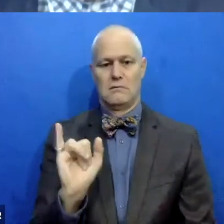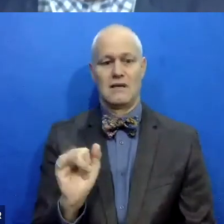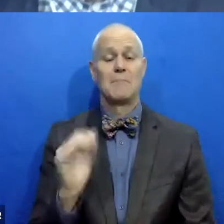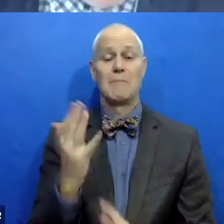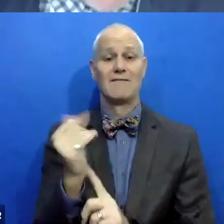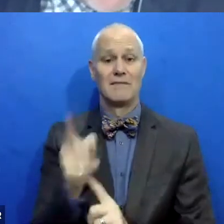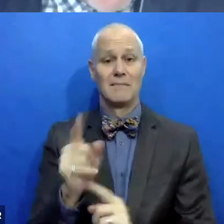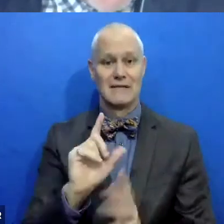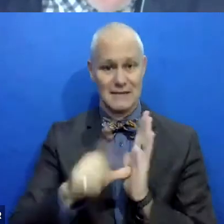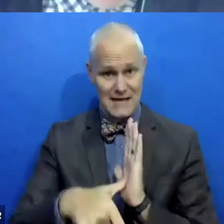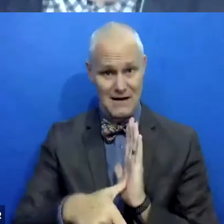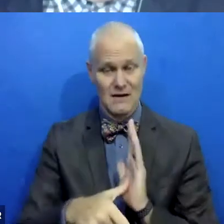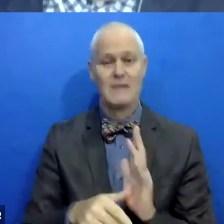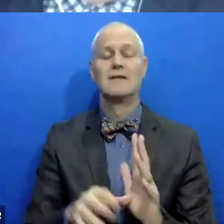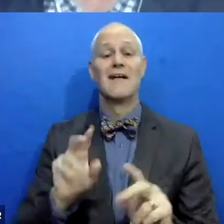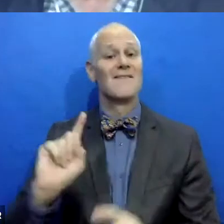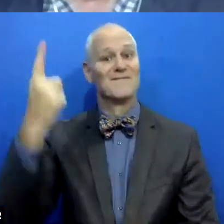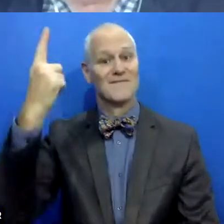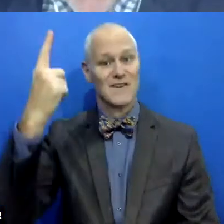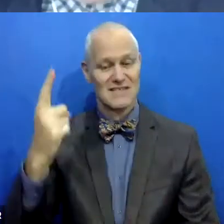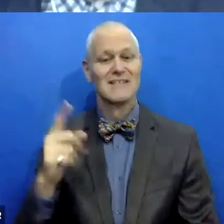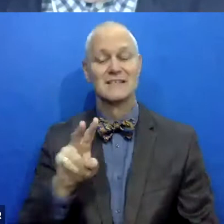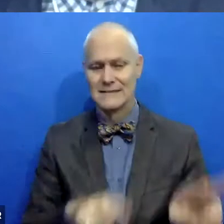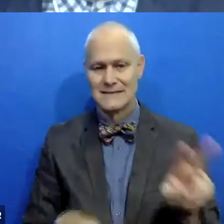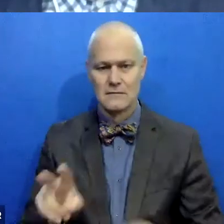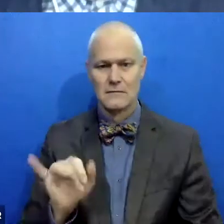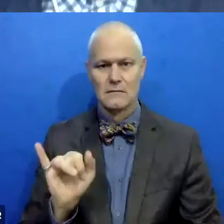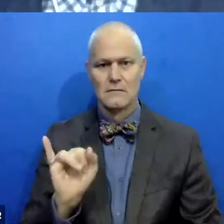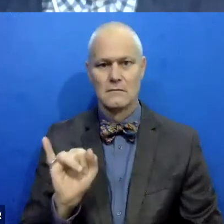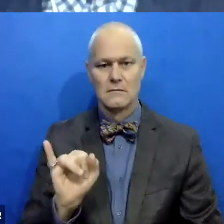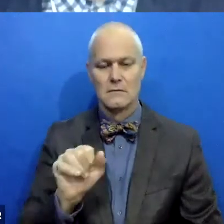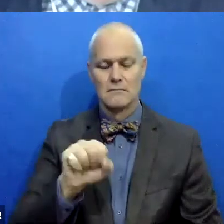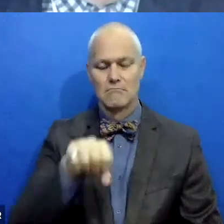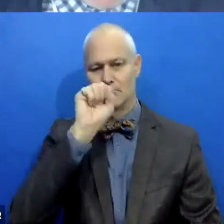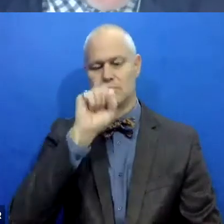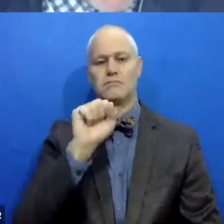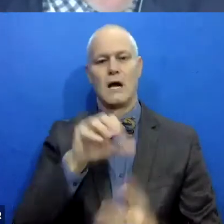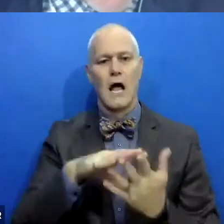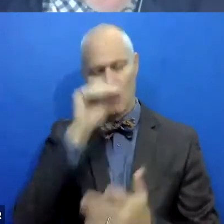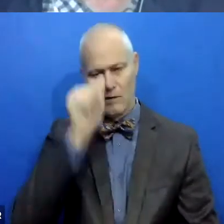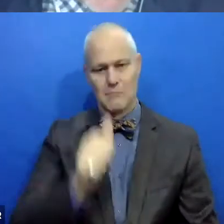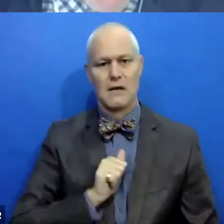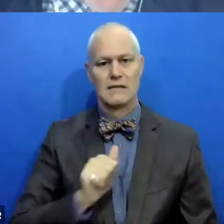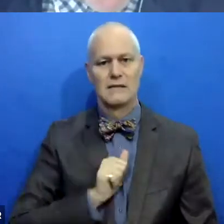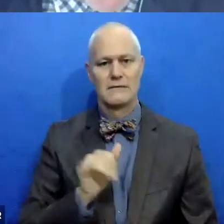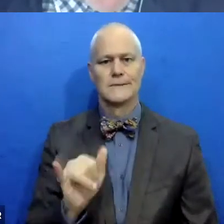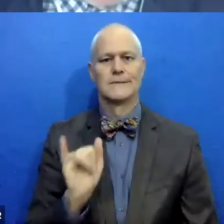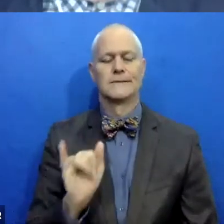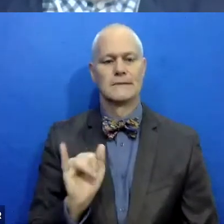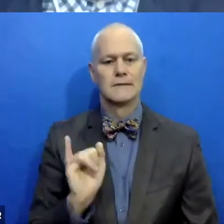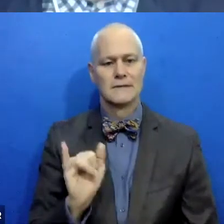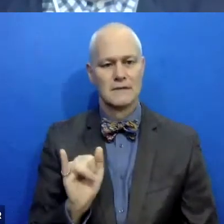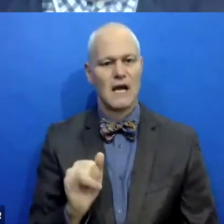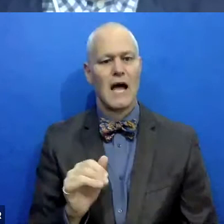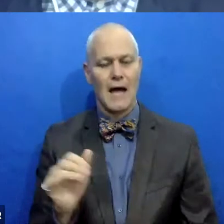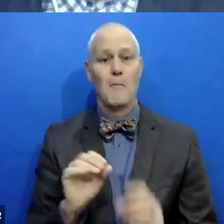into the first, uh, group I observed, I realized that I had some things to learn about myself, uh, and that I had been a much